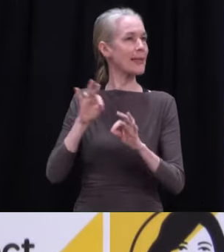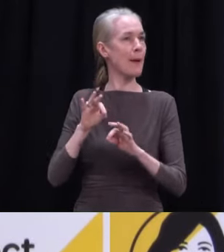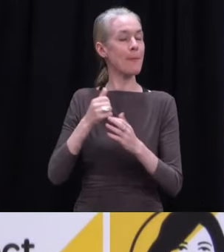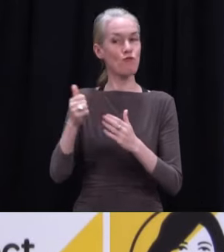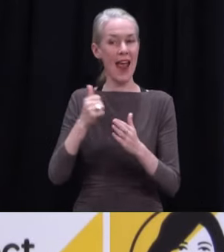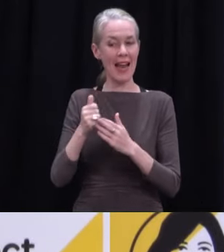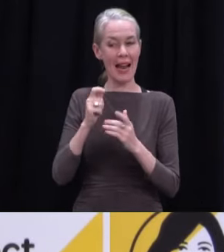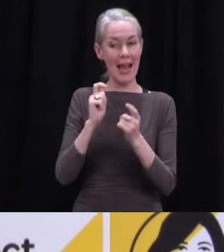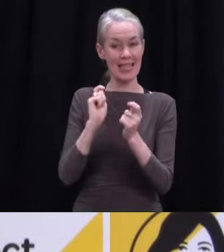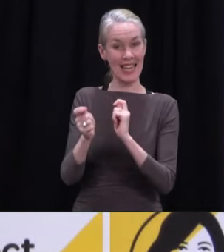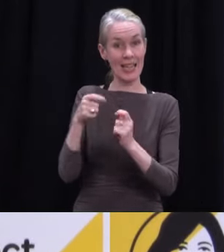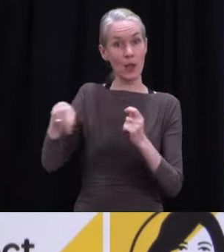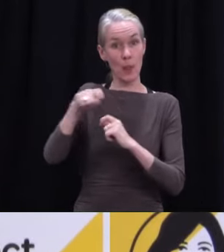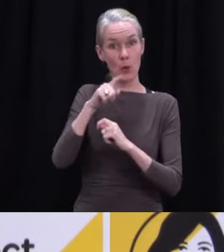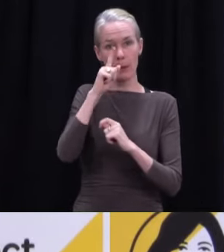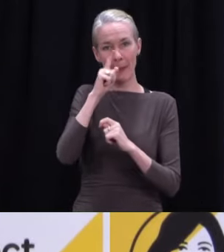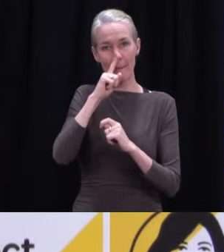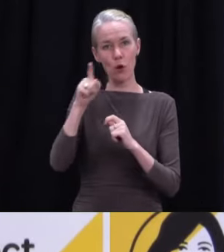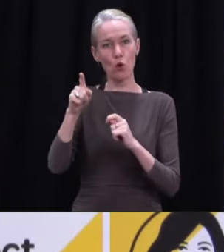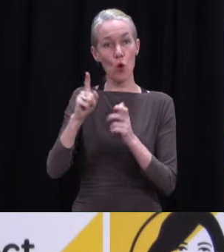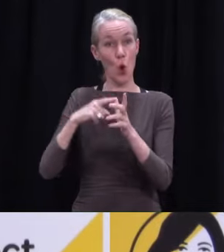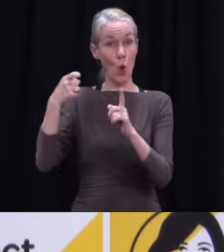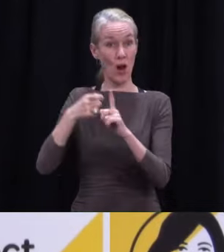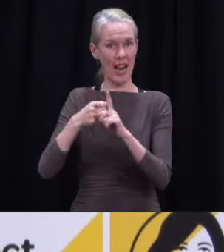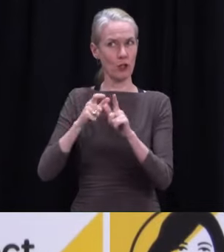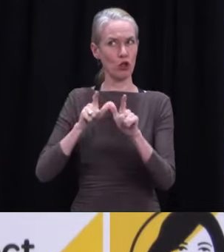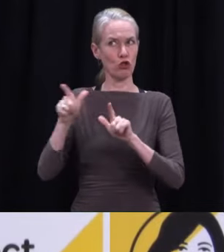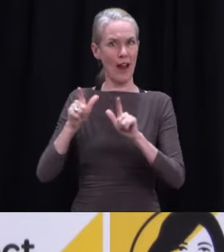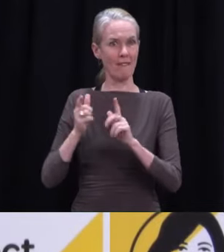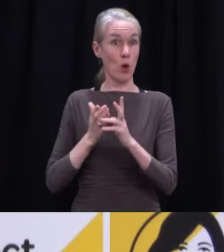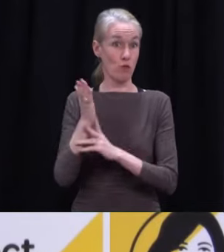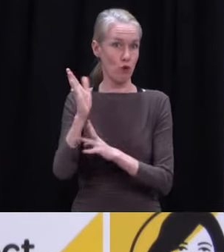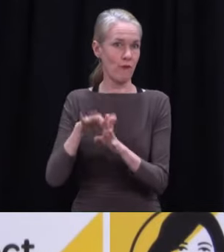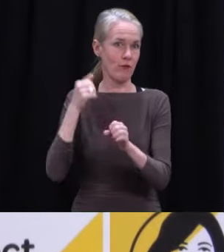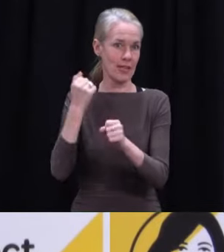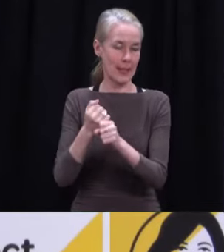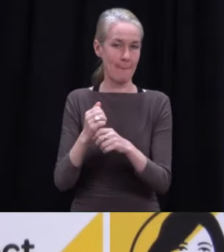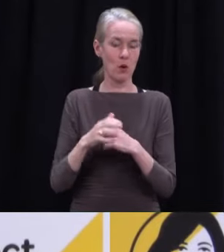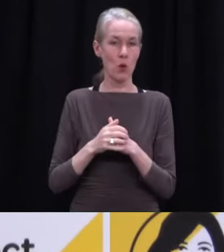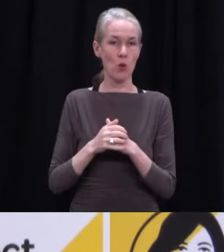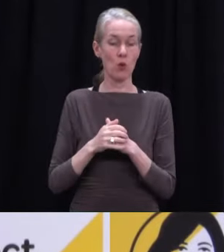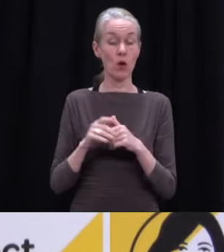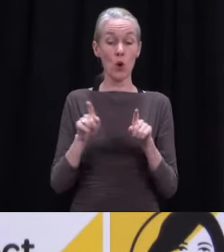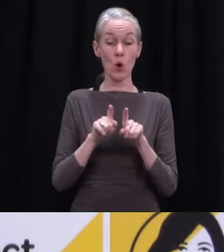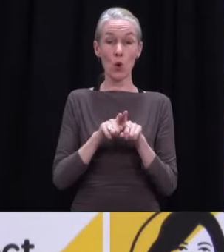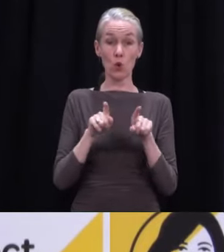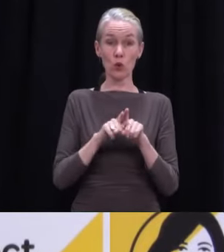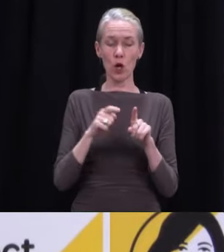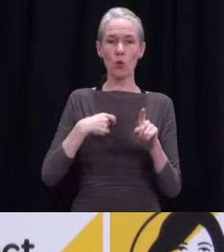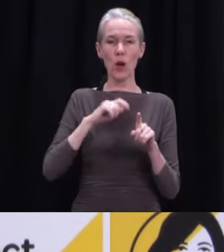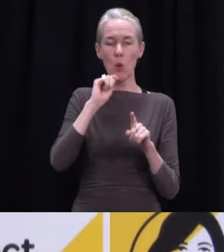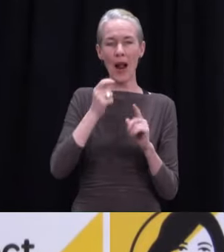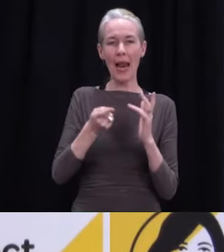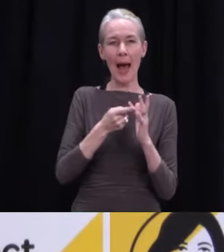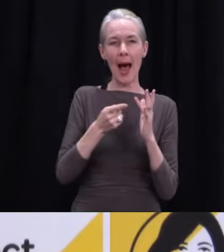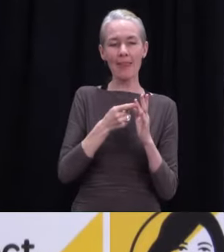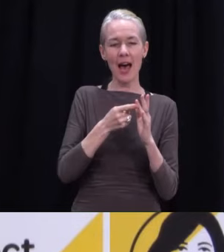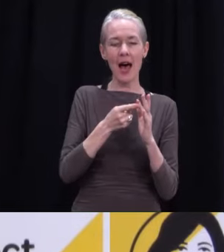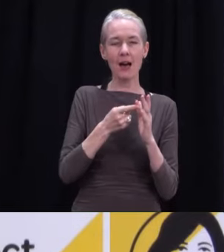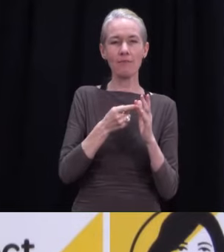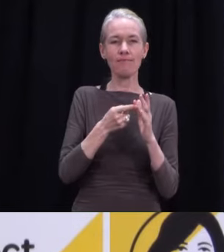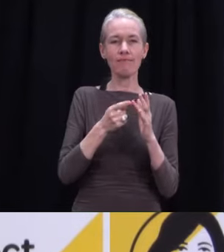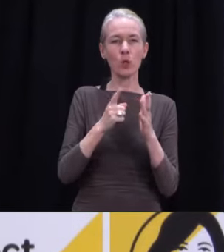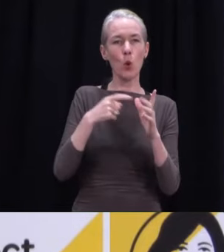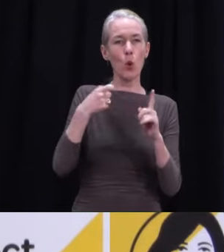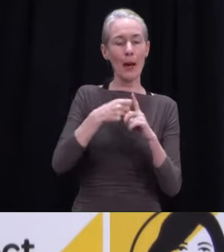the Auckland boundary, and also to support some of the other focused surveillance testing, if needed, across some of those employers in the Auckland